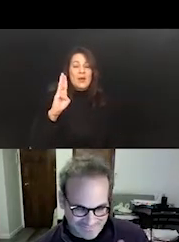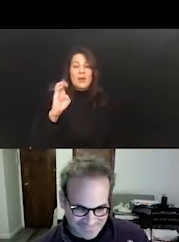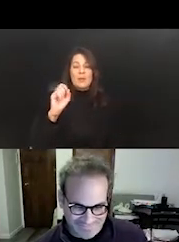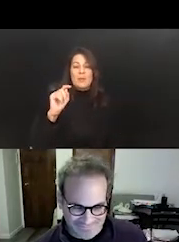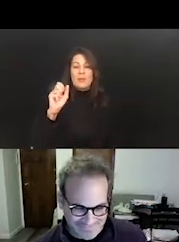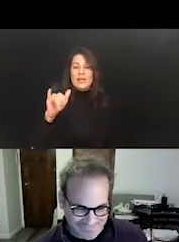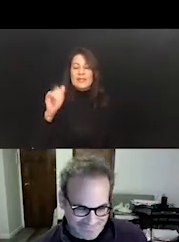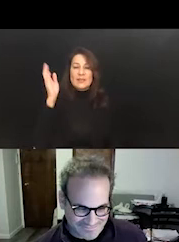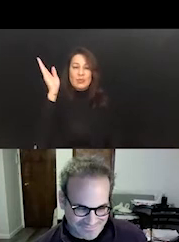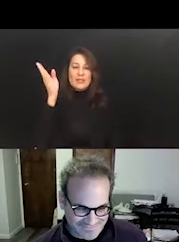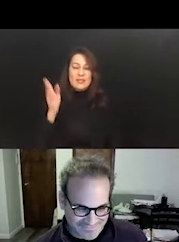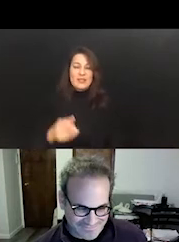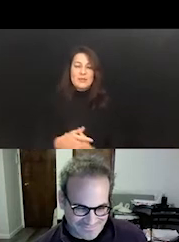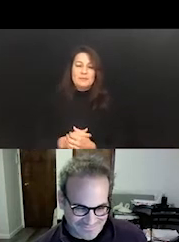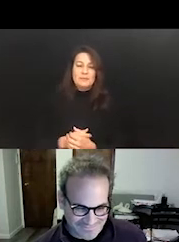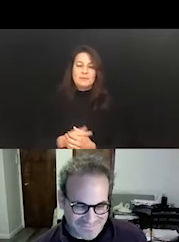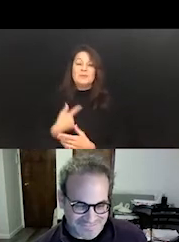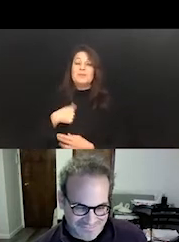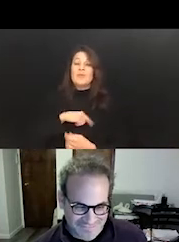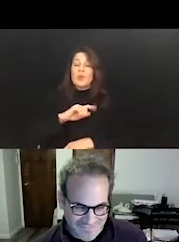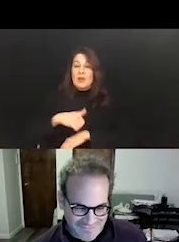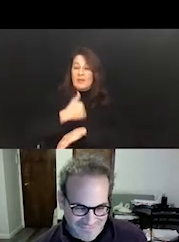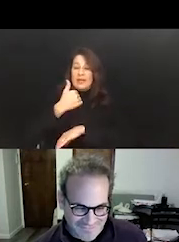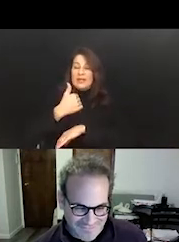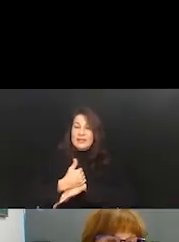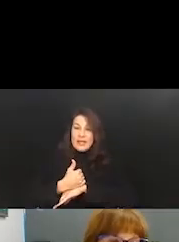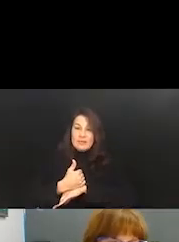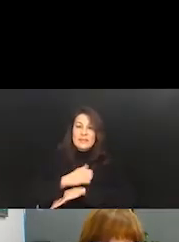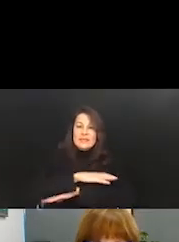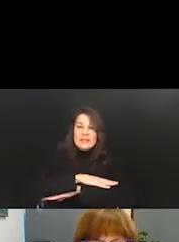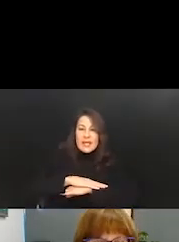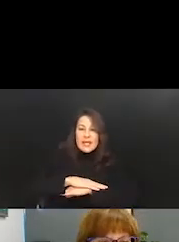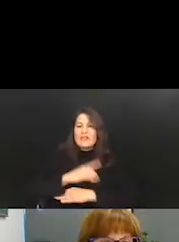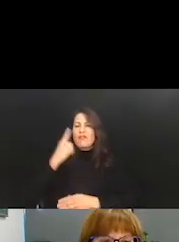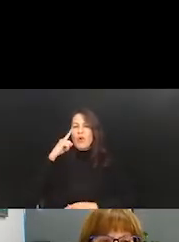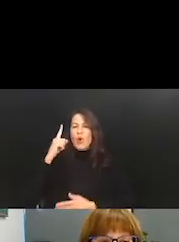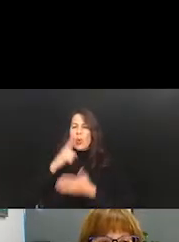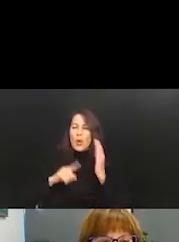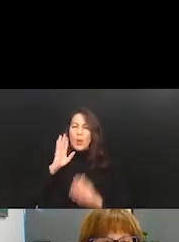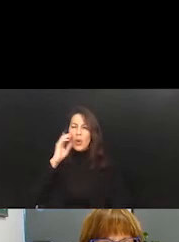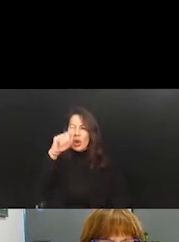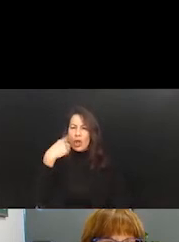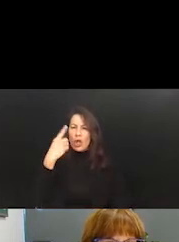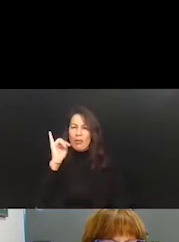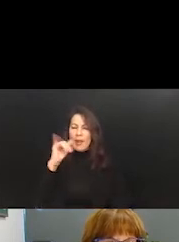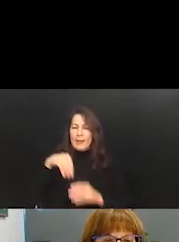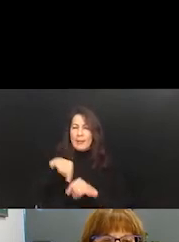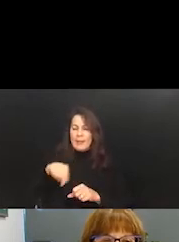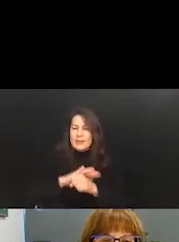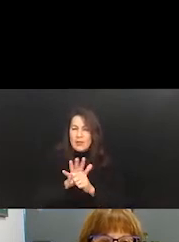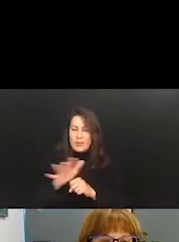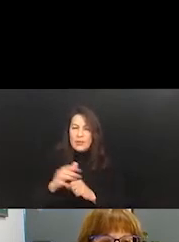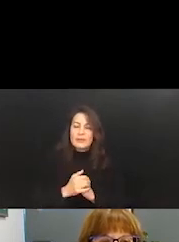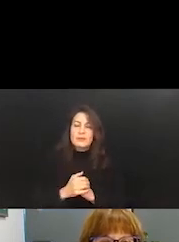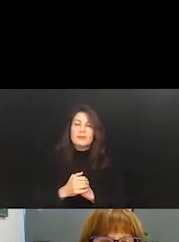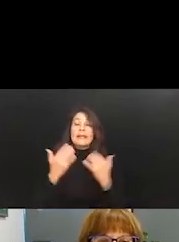Betsy is going, so we've kind of set the stage for you on the future, what it may look like in this COVID pandemic. And Betsy is